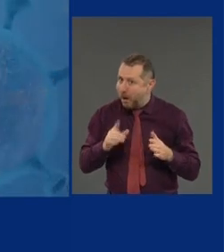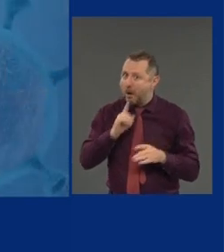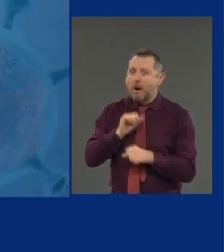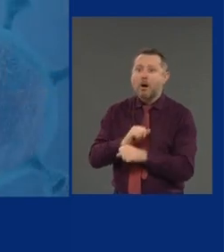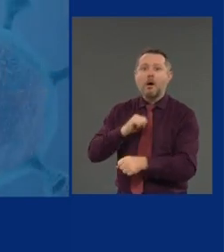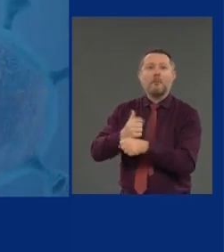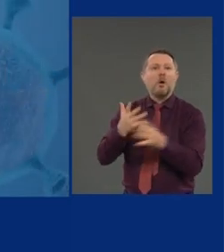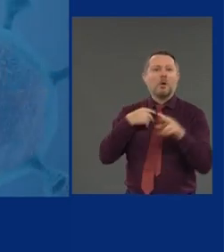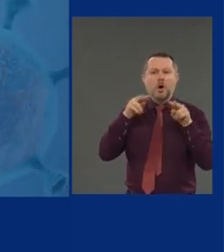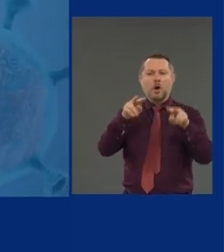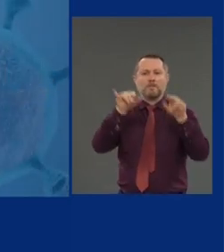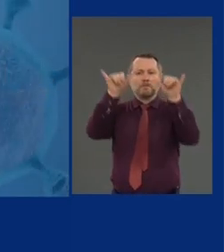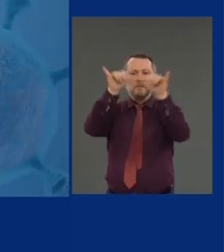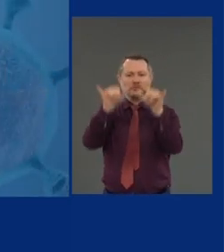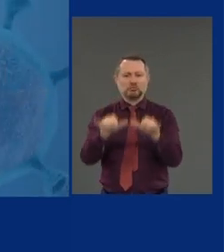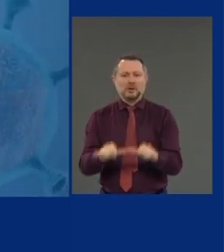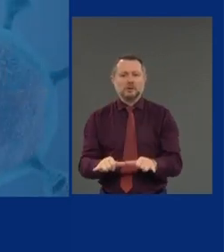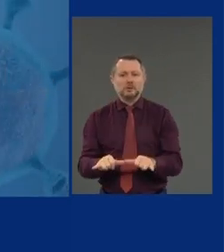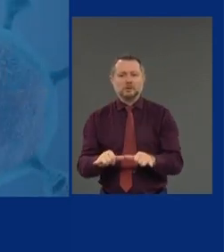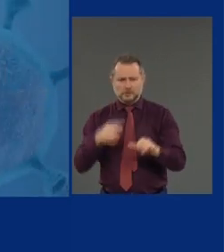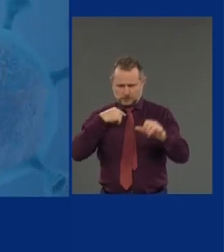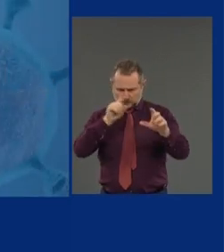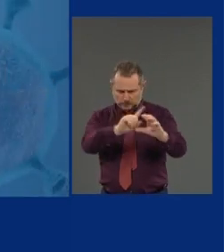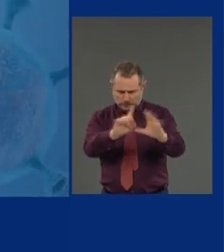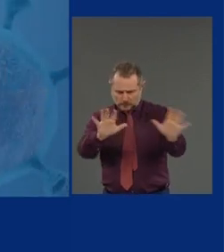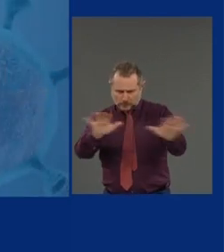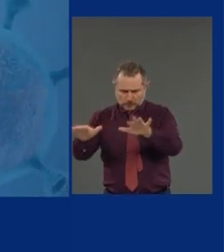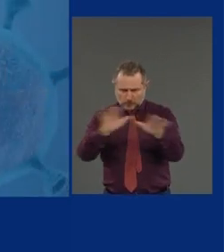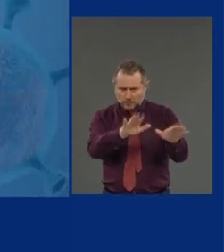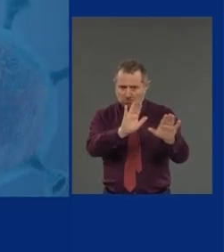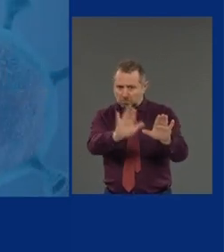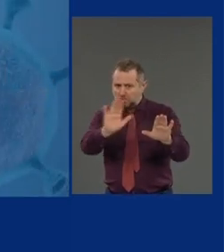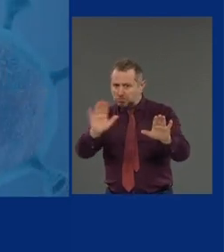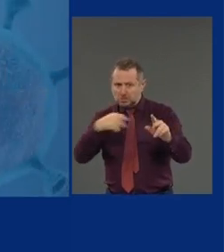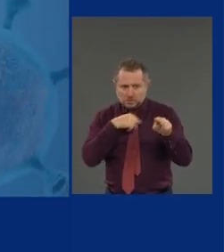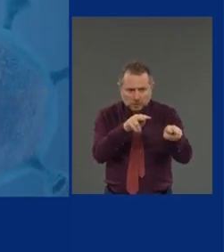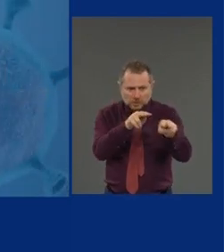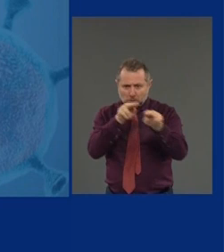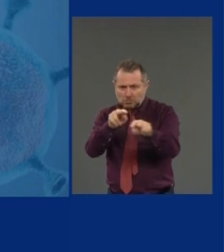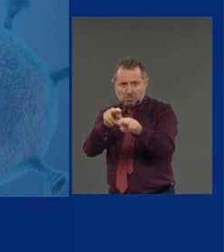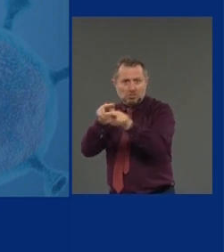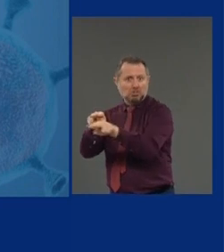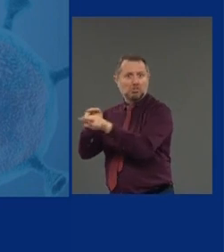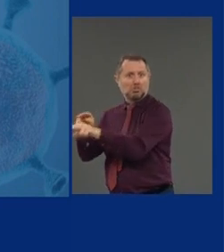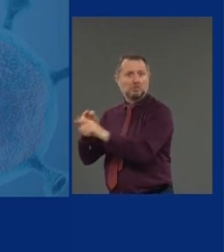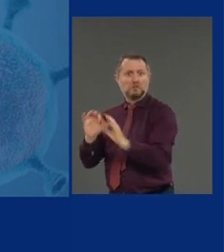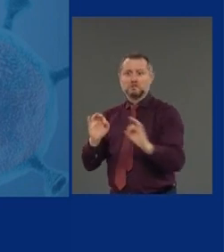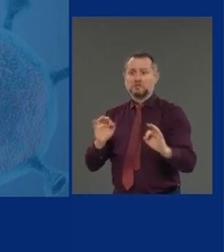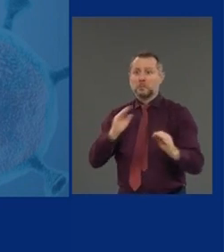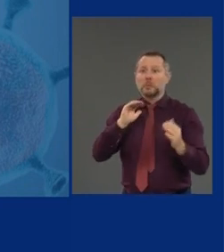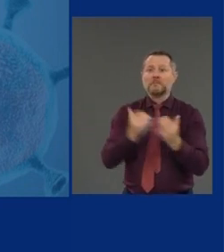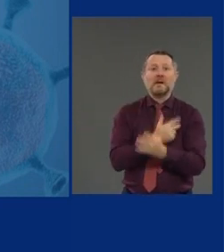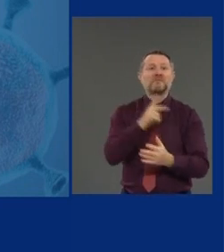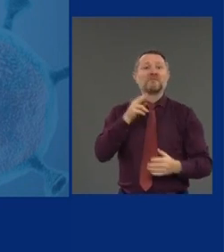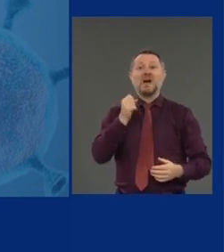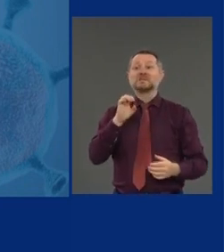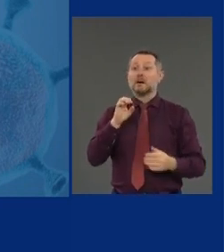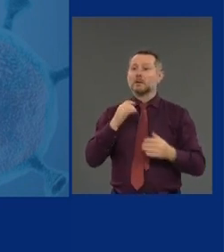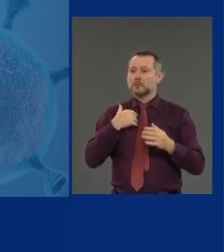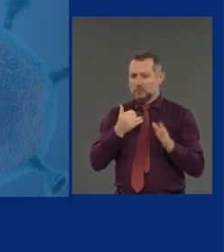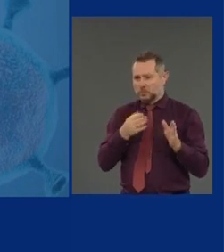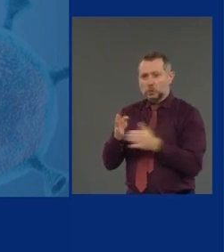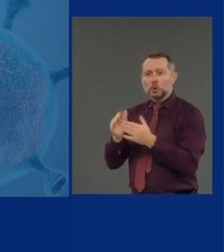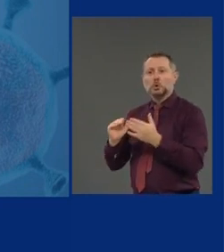from day one. As we now go forward in this new phase, there's a new focus. And